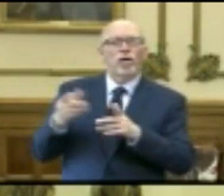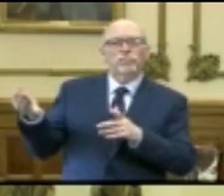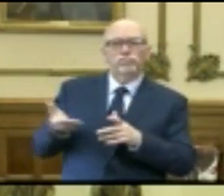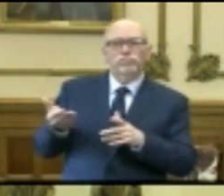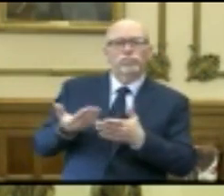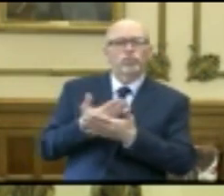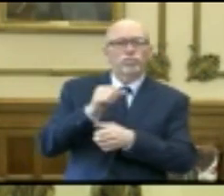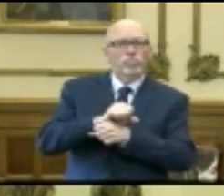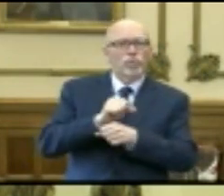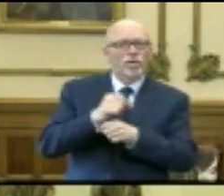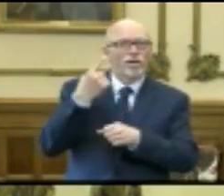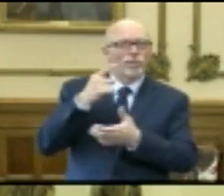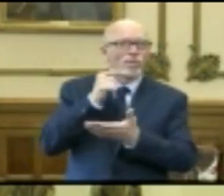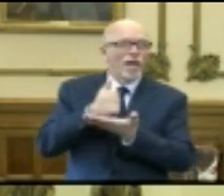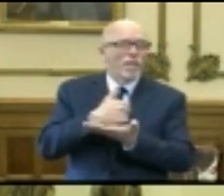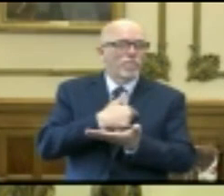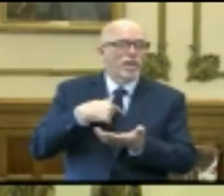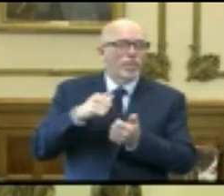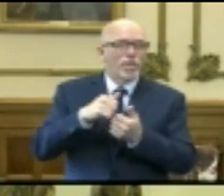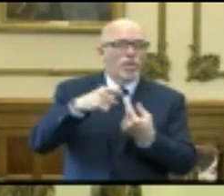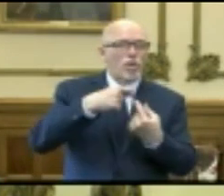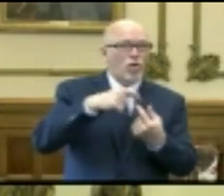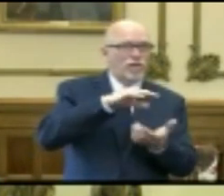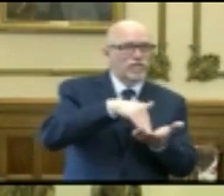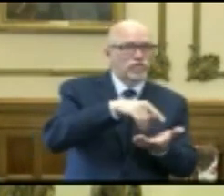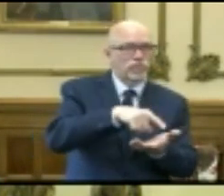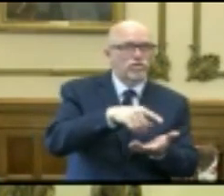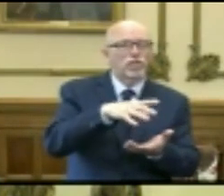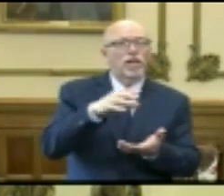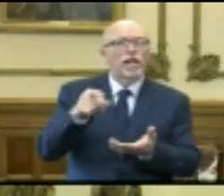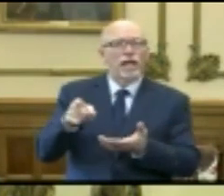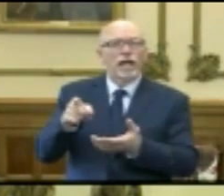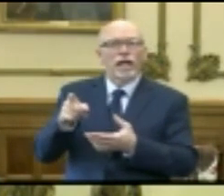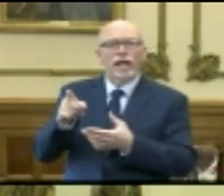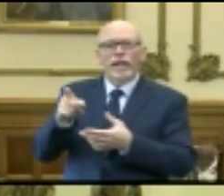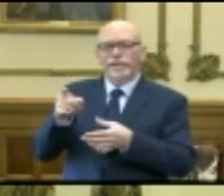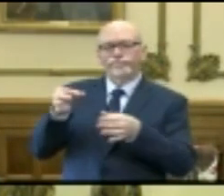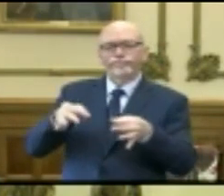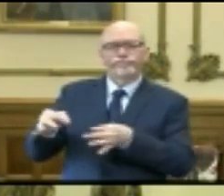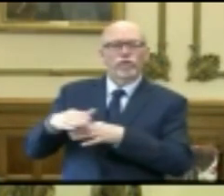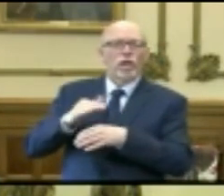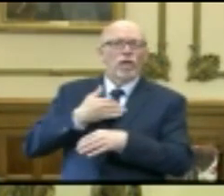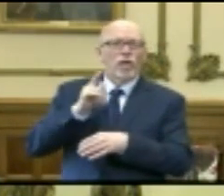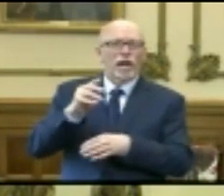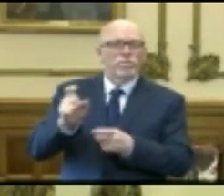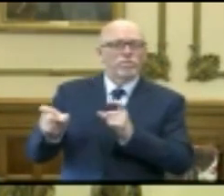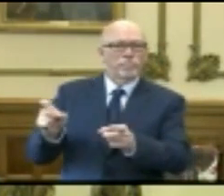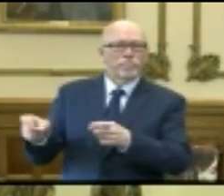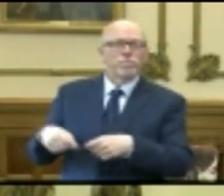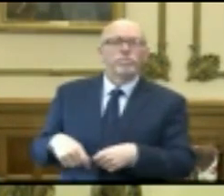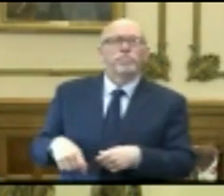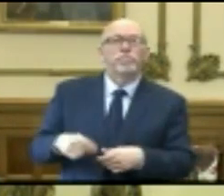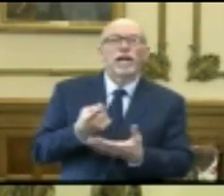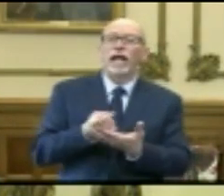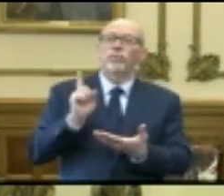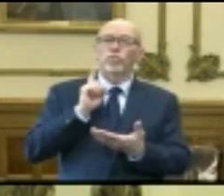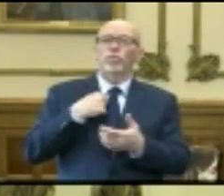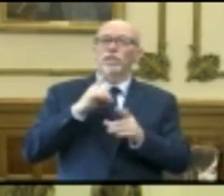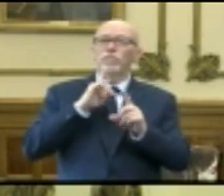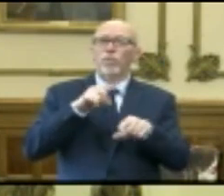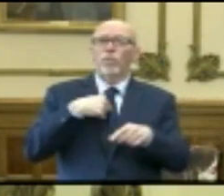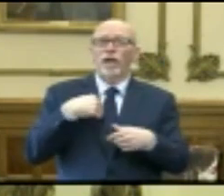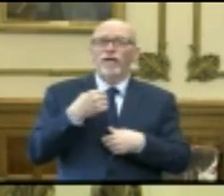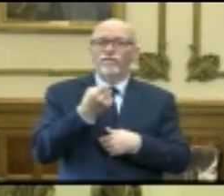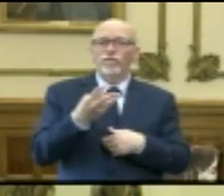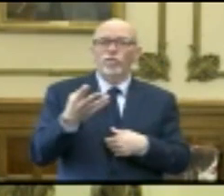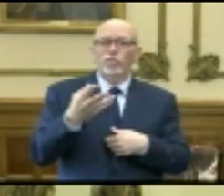employees who are helping us with both our call center and the adjudication of our claims. On last week, we reported we did have a few